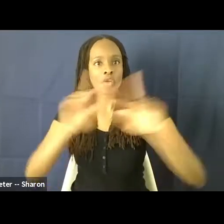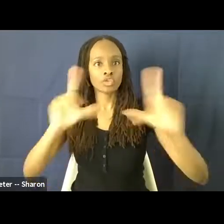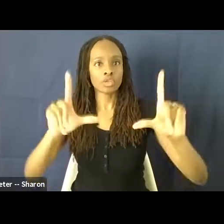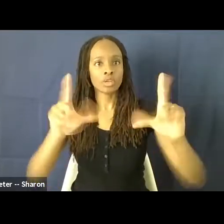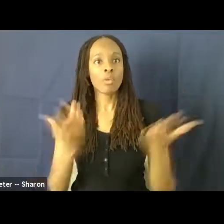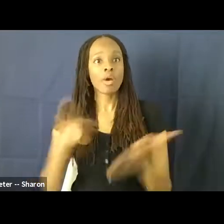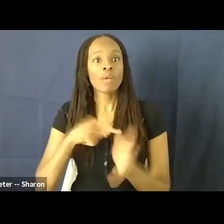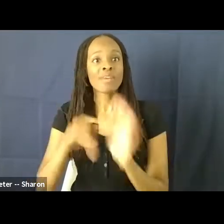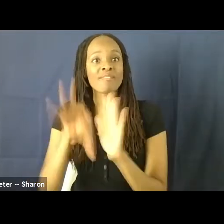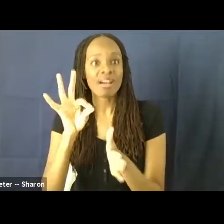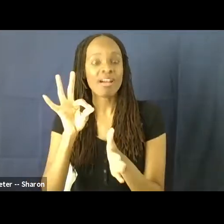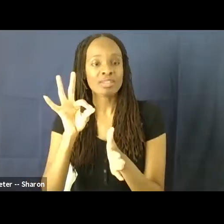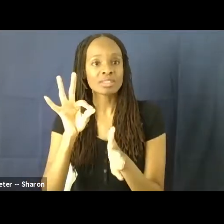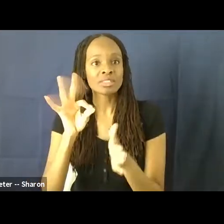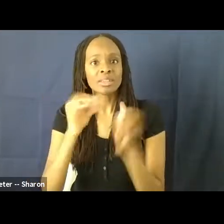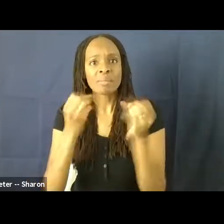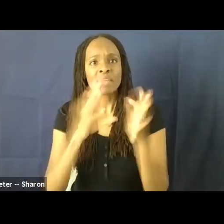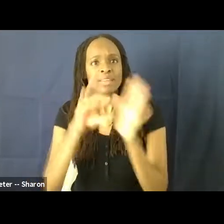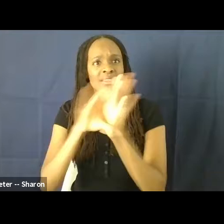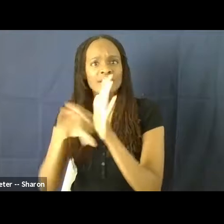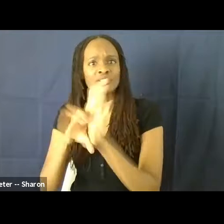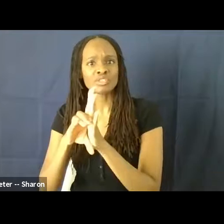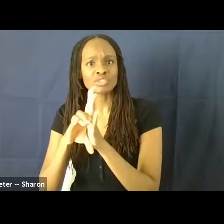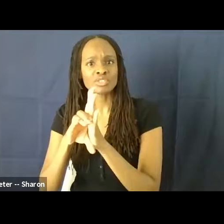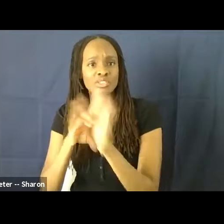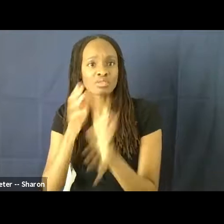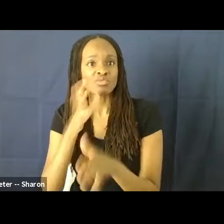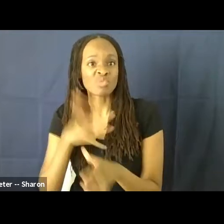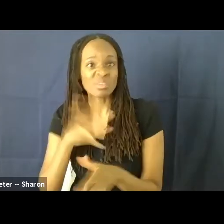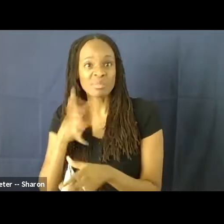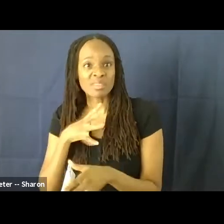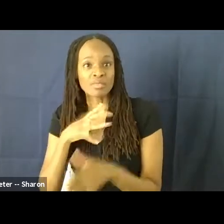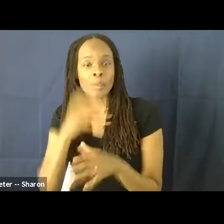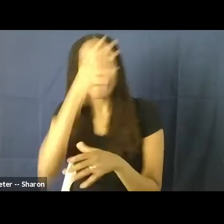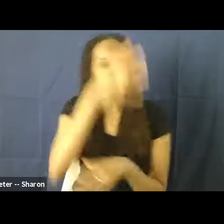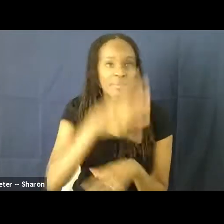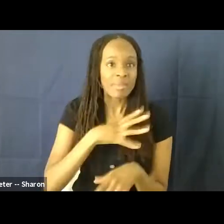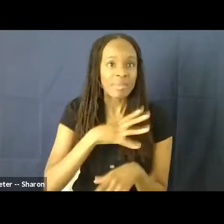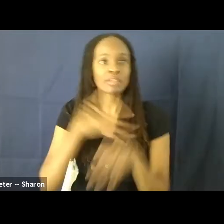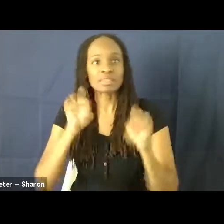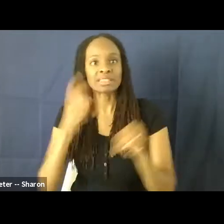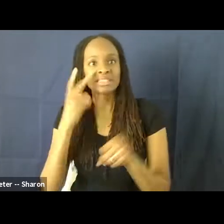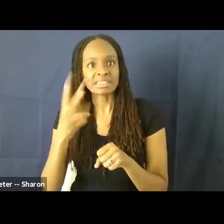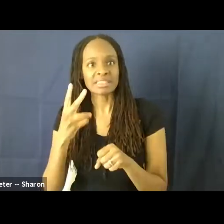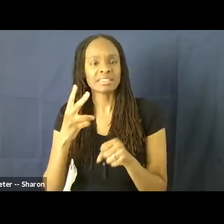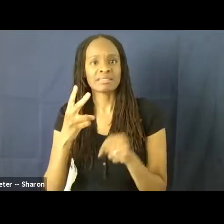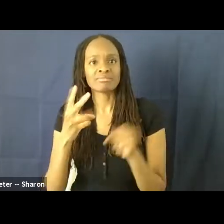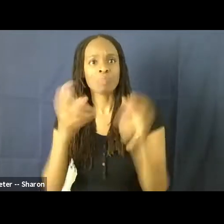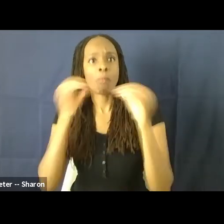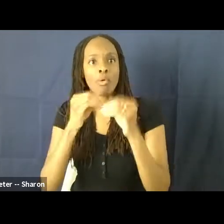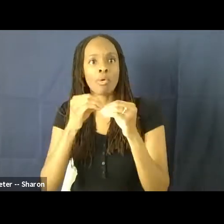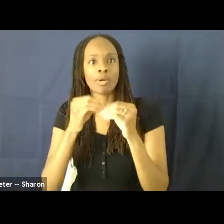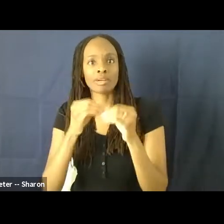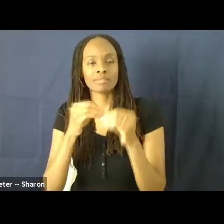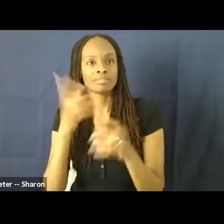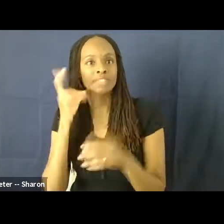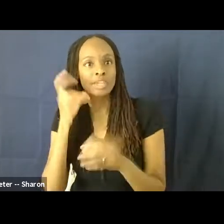male characters are seen far more and speak far more than female characters. When I first brought this data to content creators,